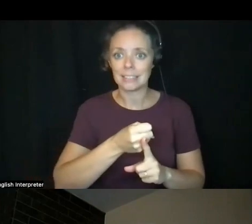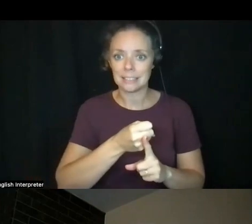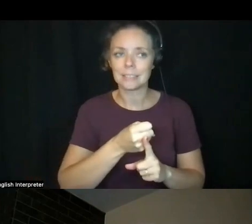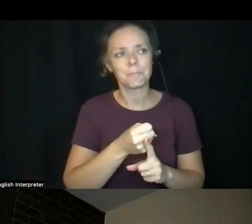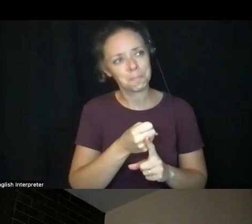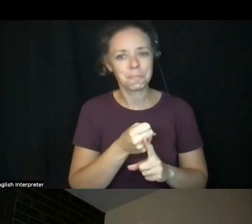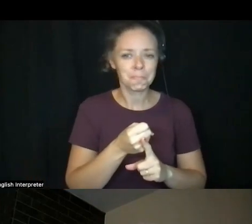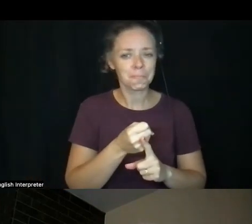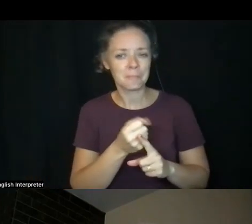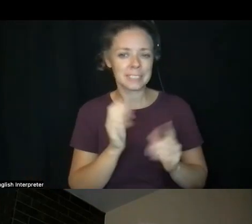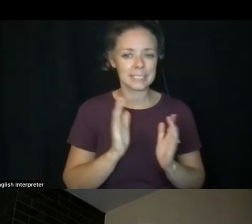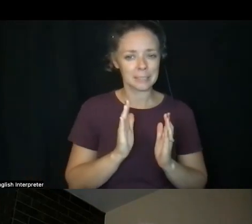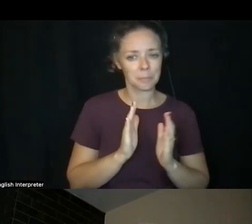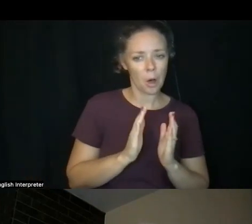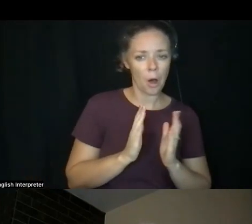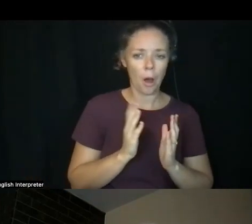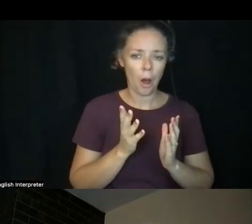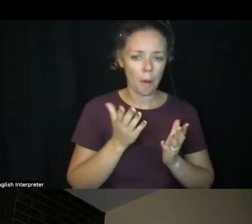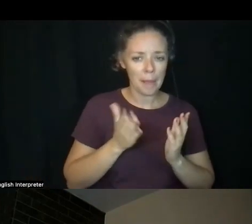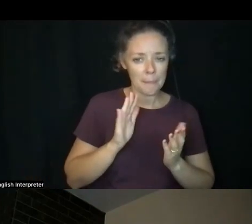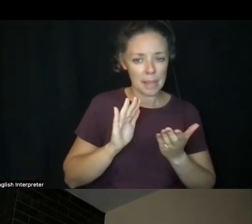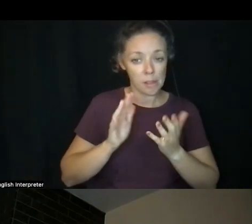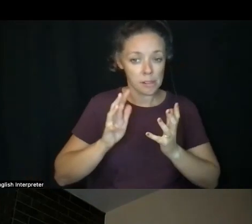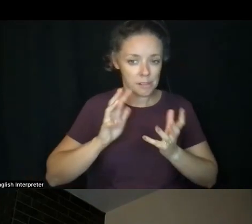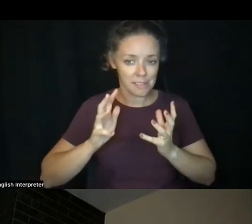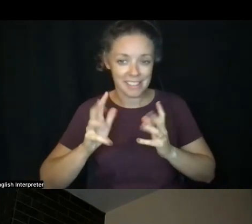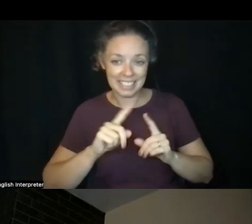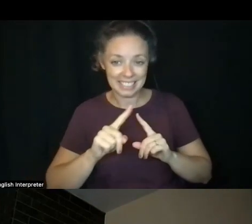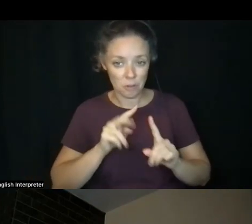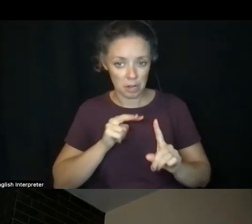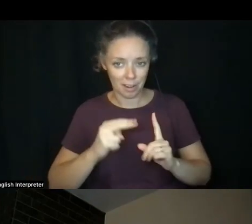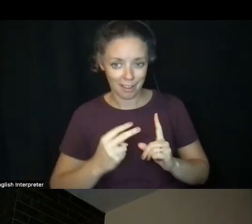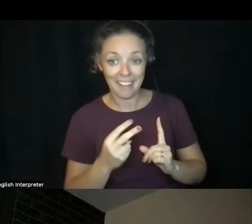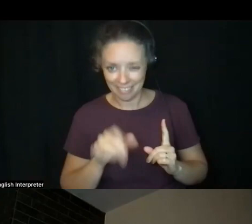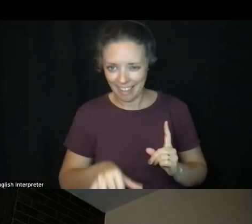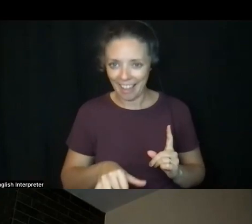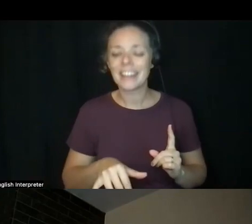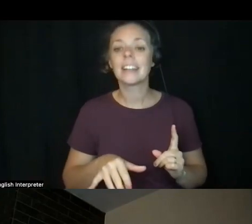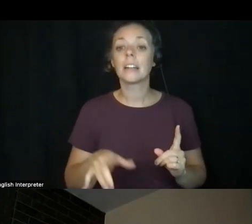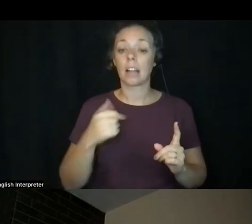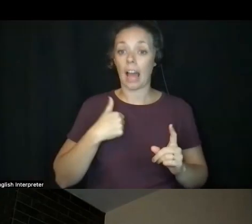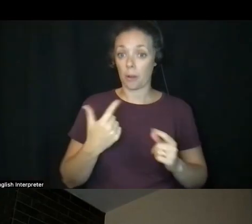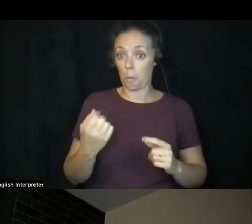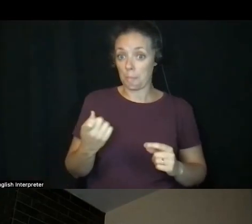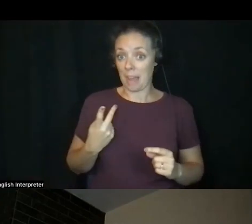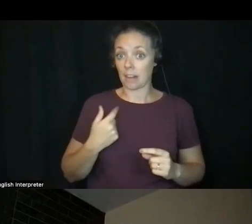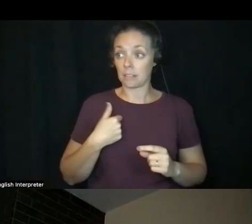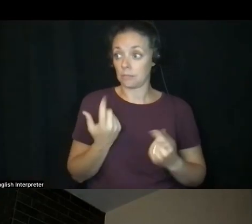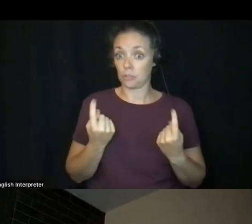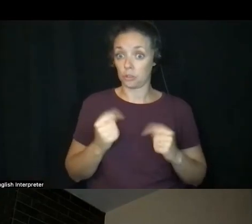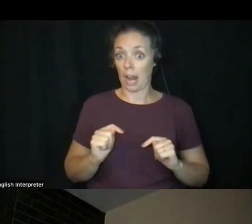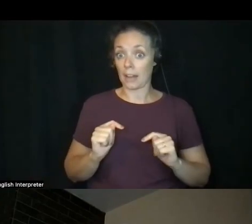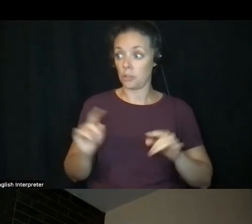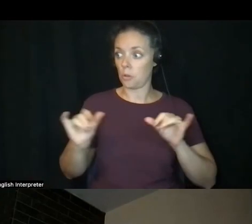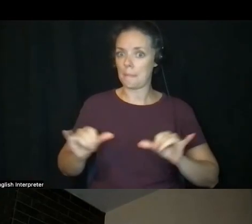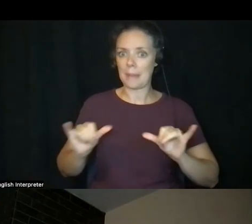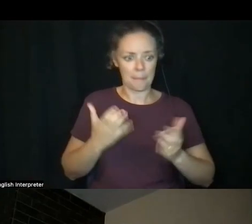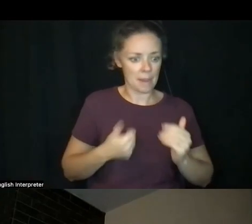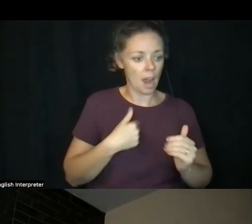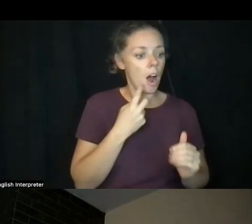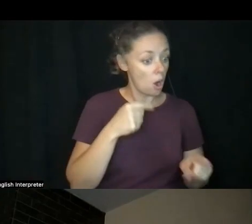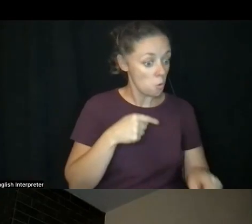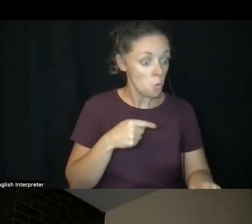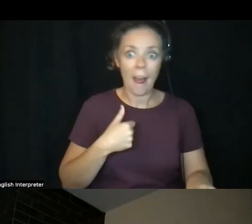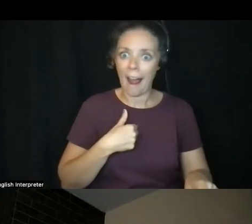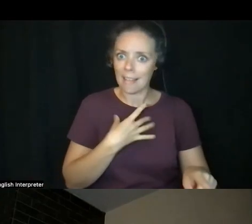and nuanced ways. And even when I go back and try to repeat a process that I've kind of taken notes on and think,